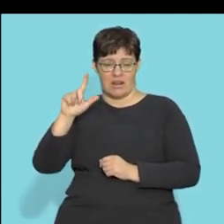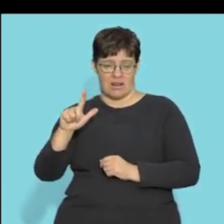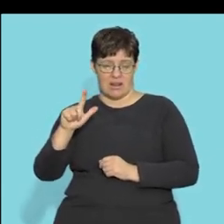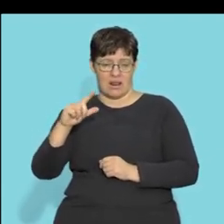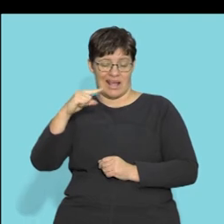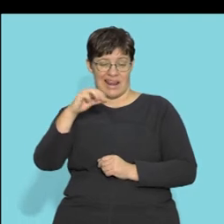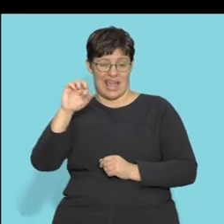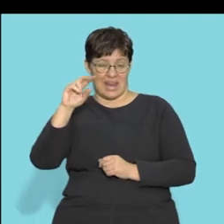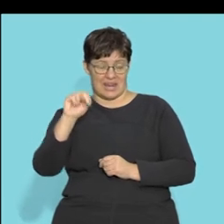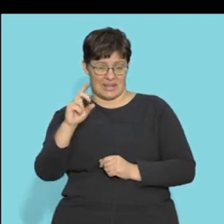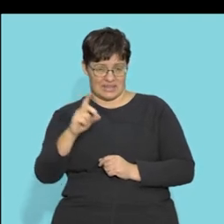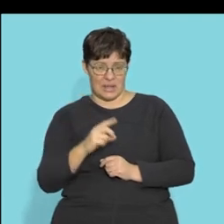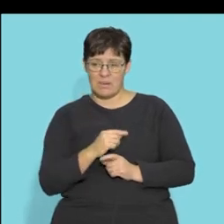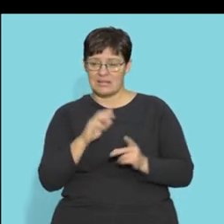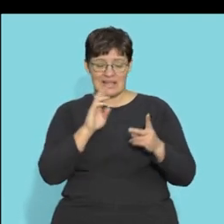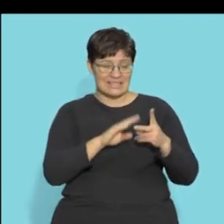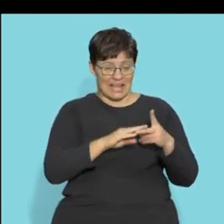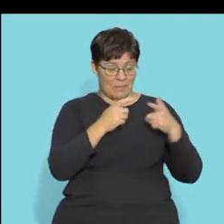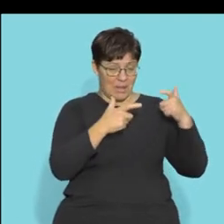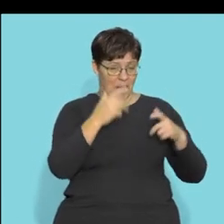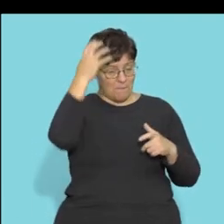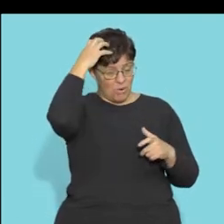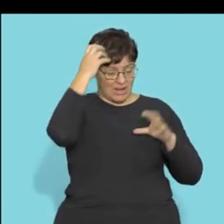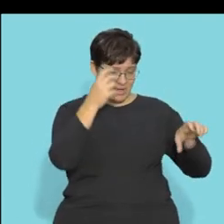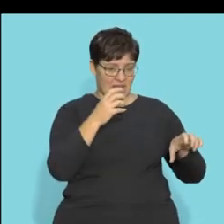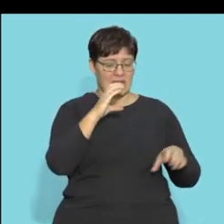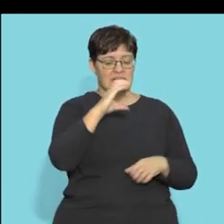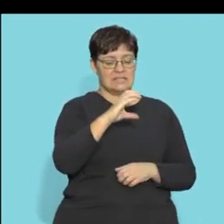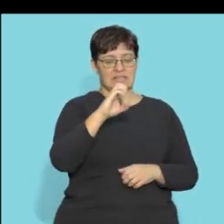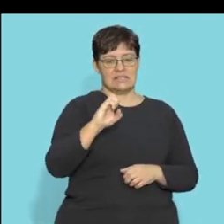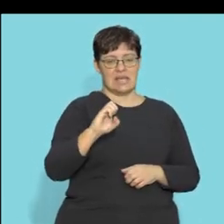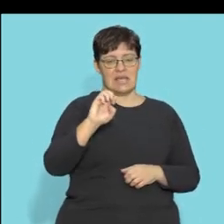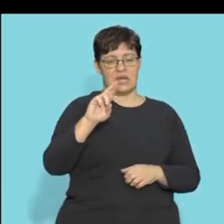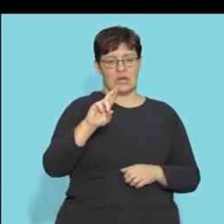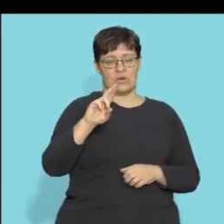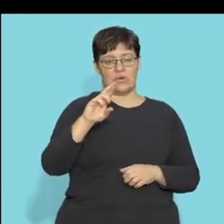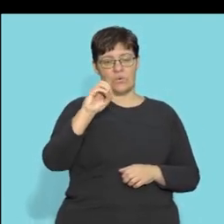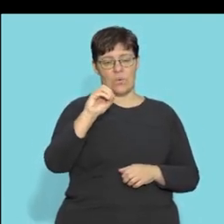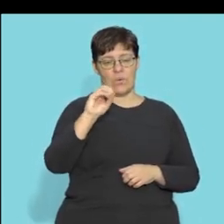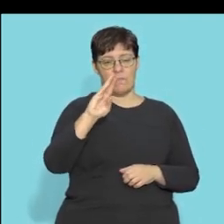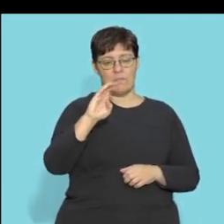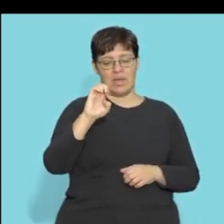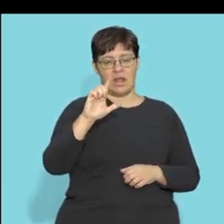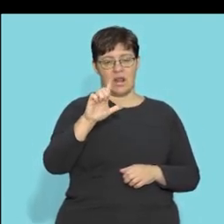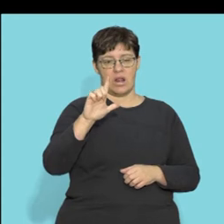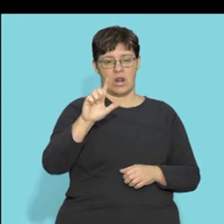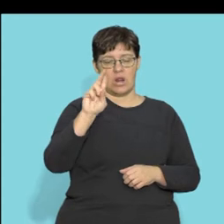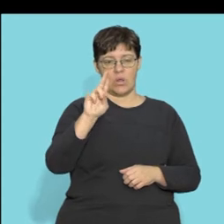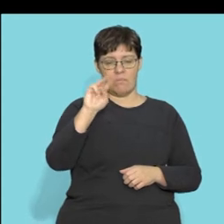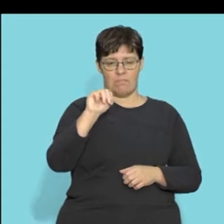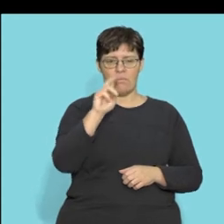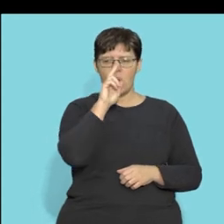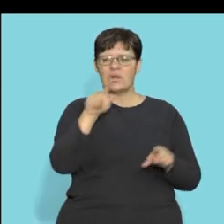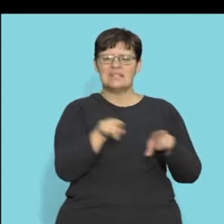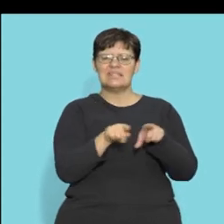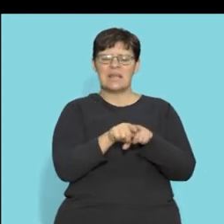this little thingy here but it's actually the second biggest part of the brain is called the cerebellum and you can see it looks like a little tree